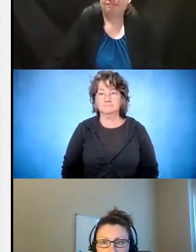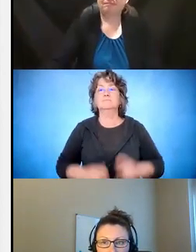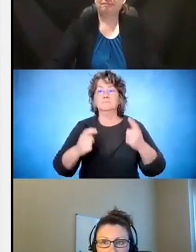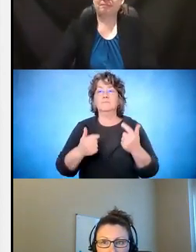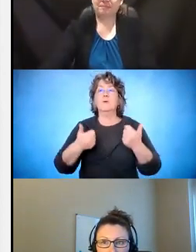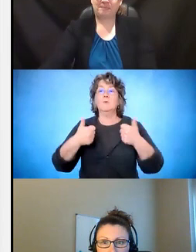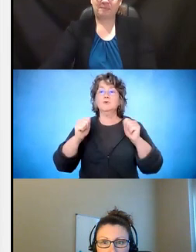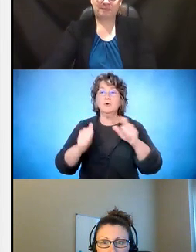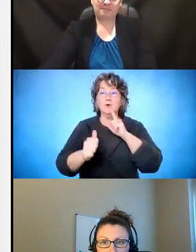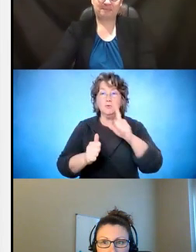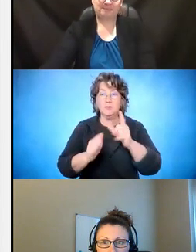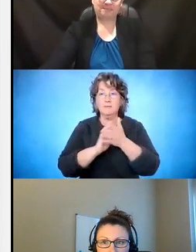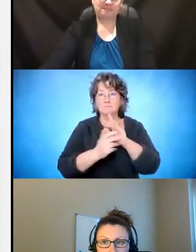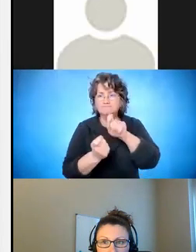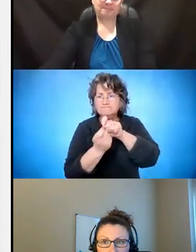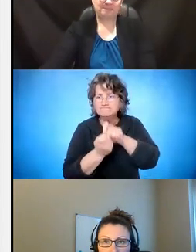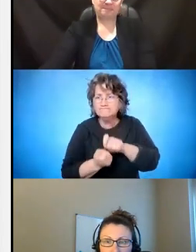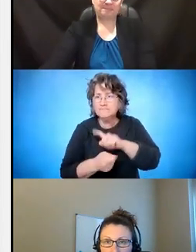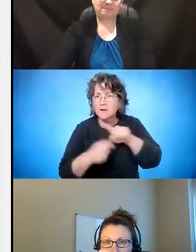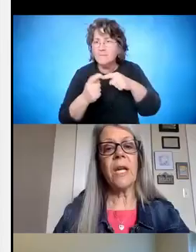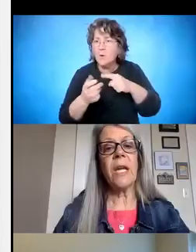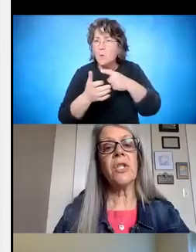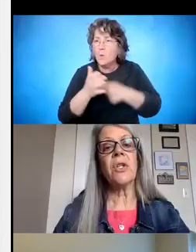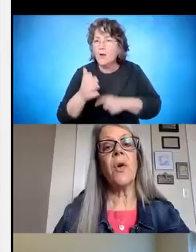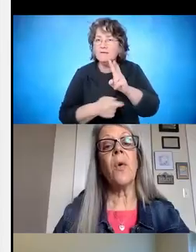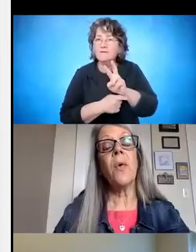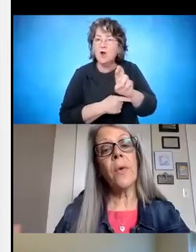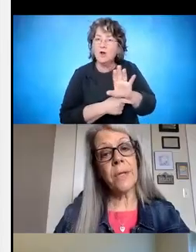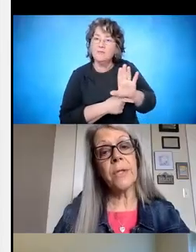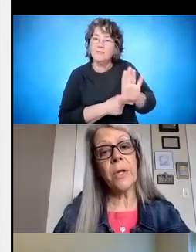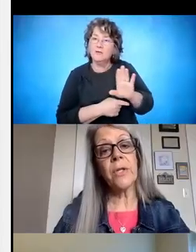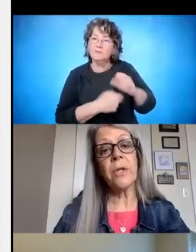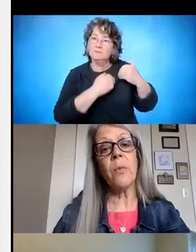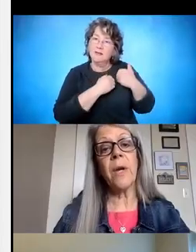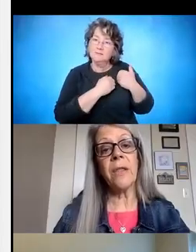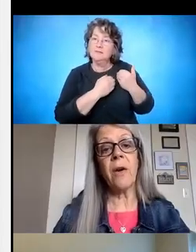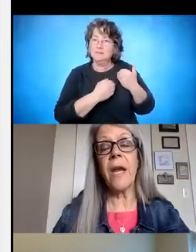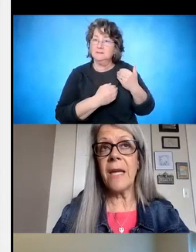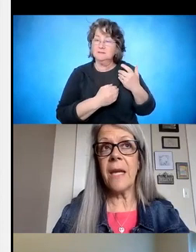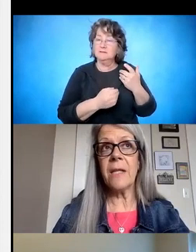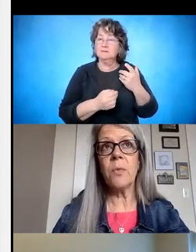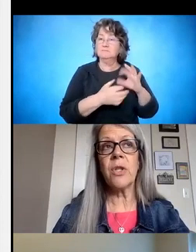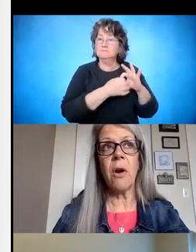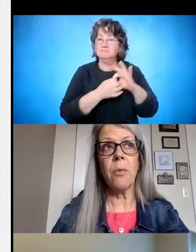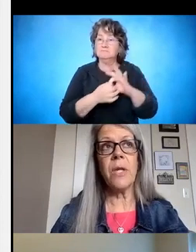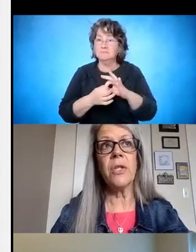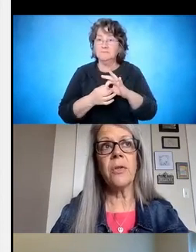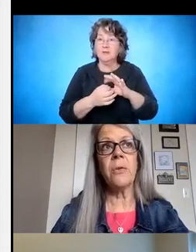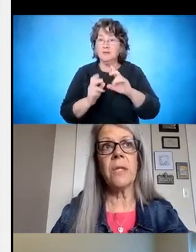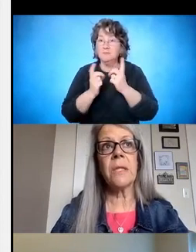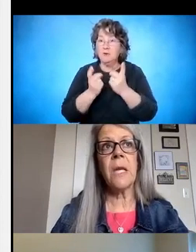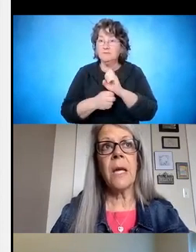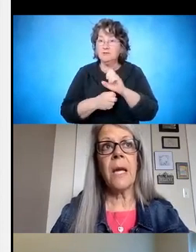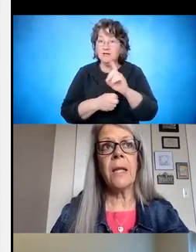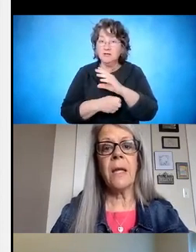VR's responsibilities are and the Department of Education in conjunction with our AEAs, which are our regional